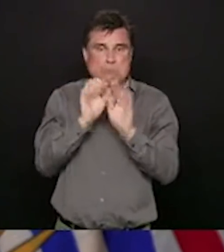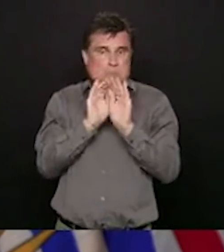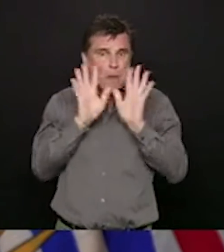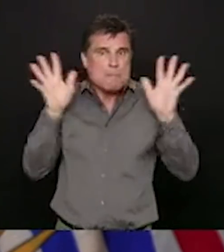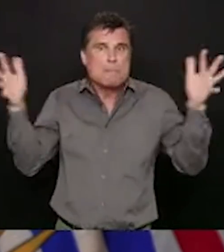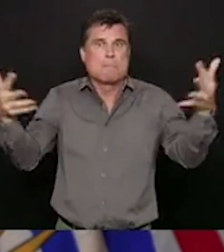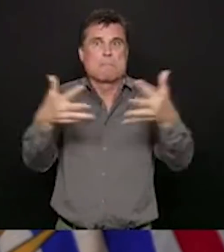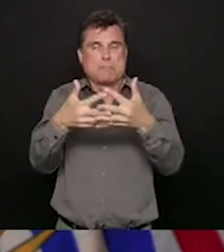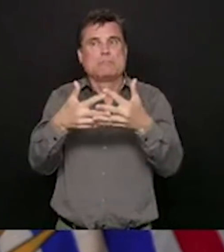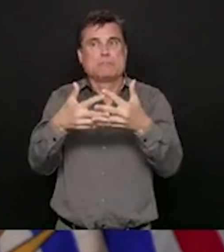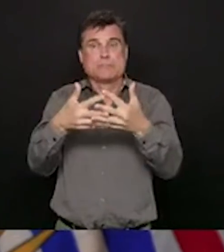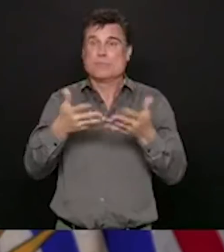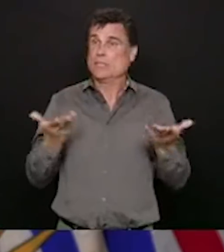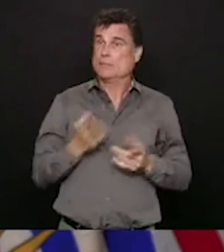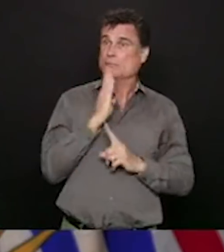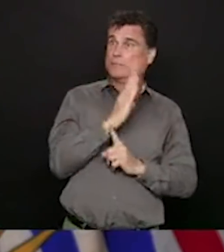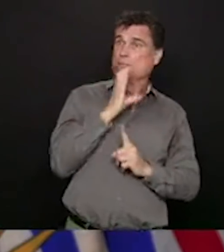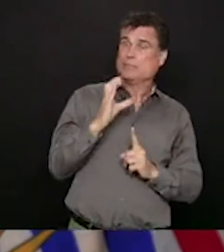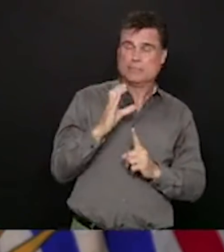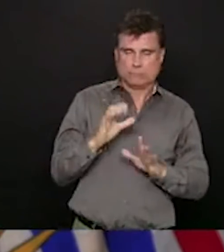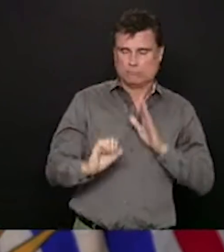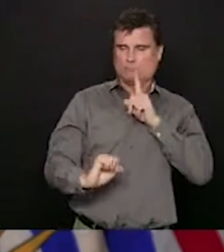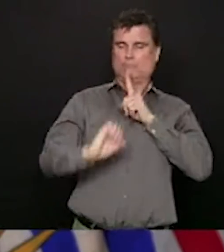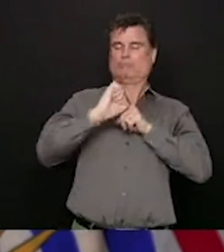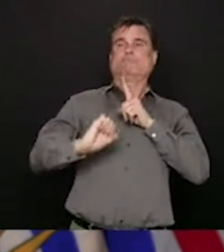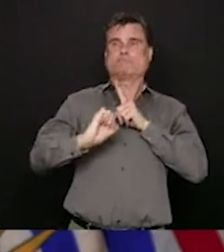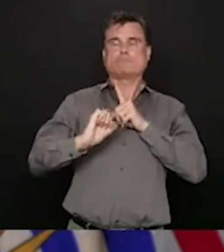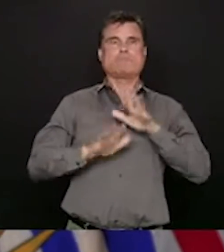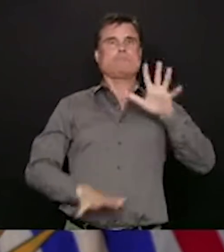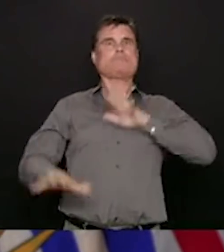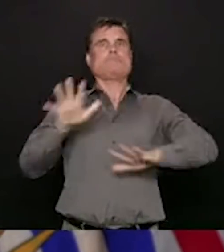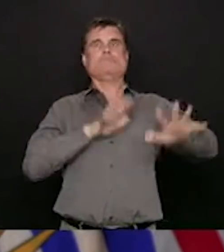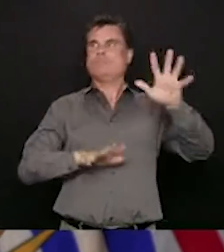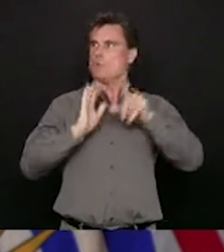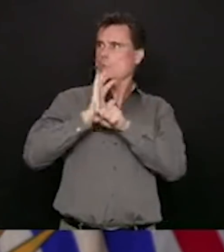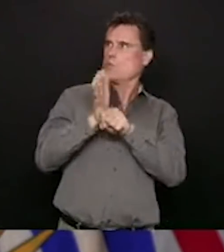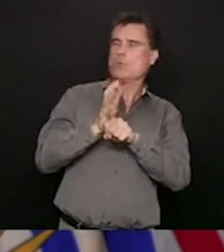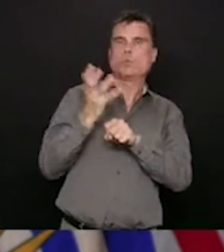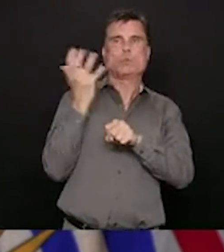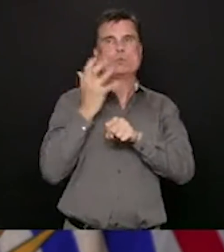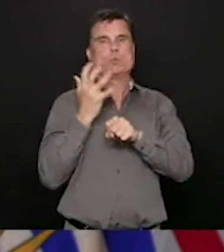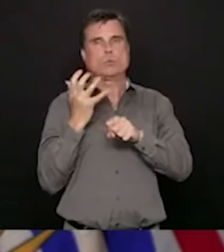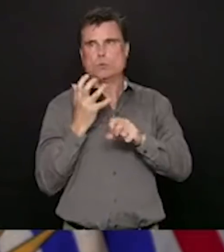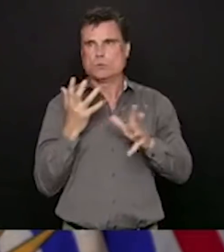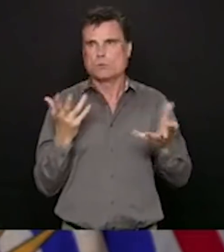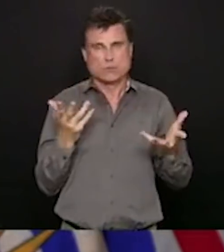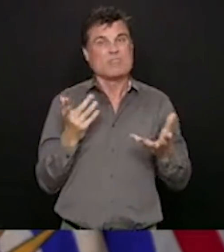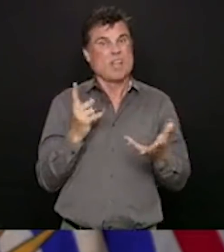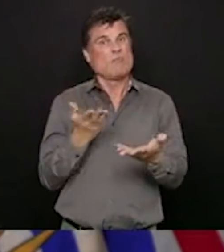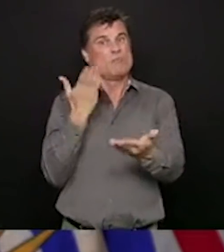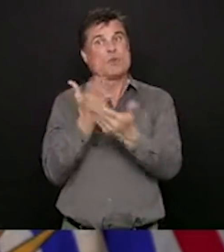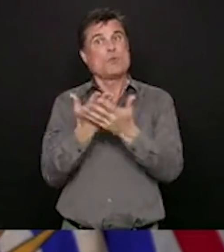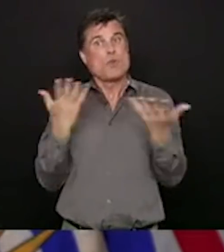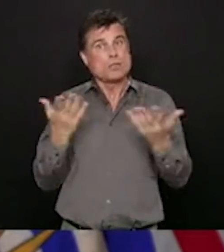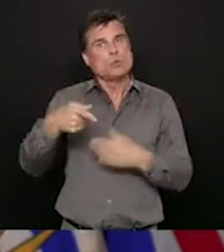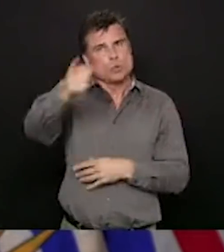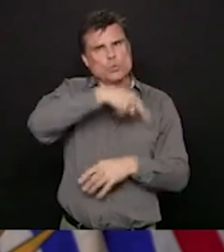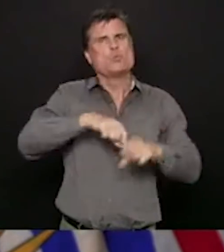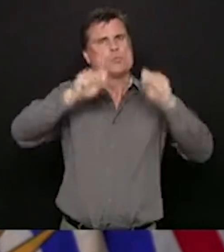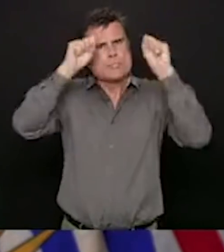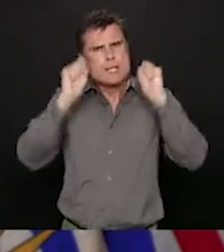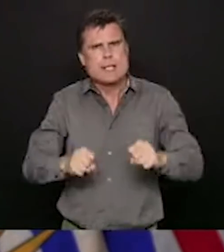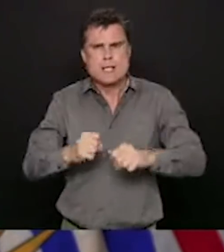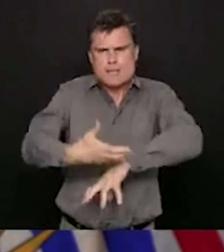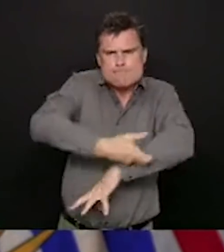that we can work together and that our foundation remains strong. And we need to continue this with our